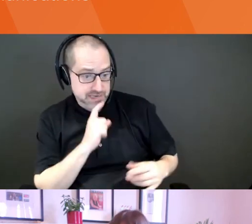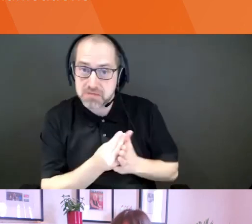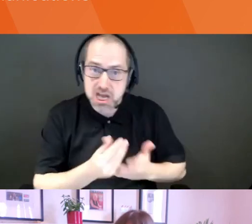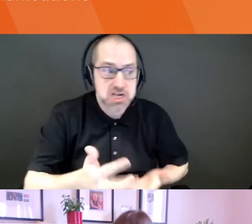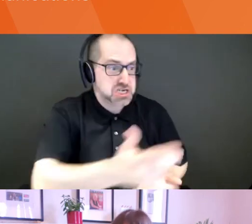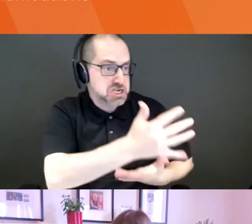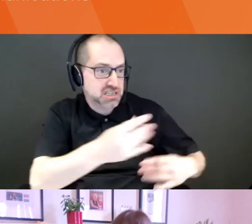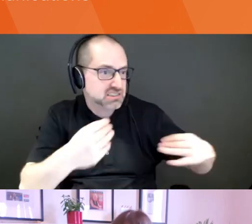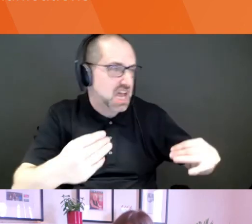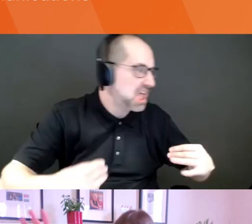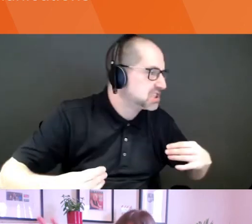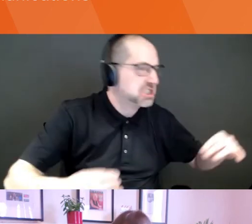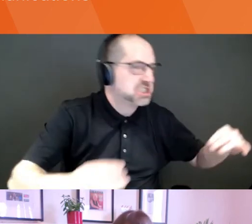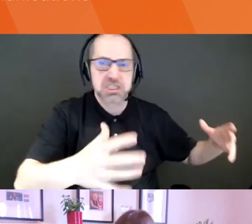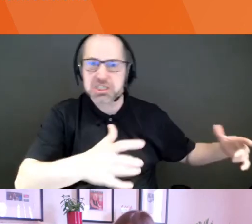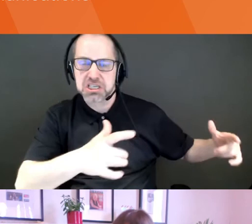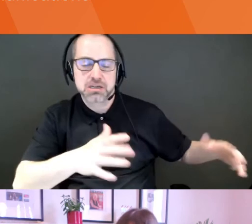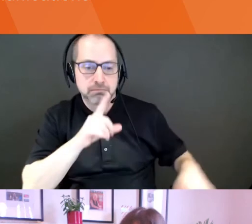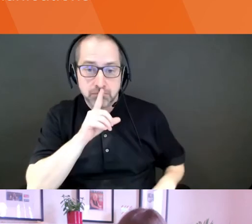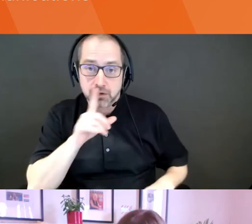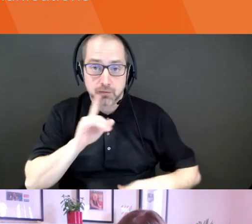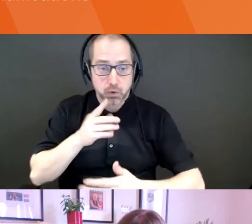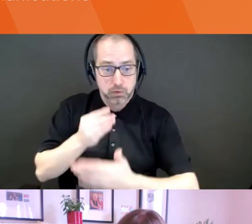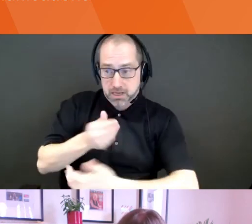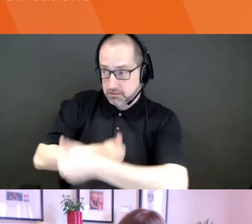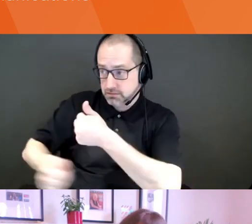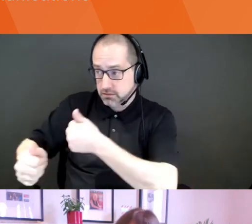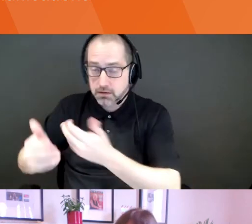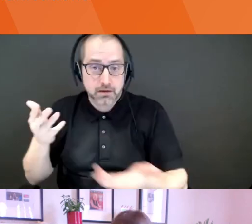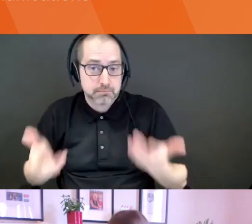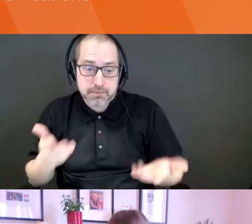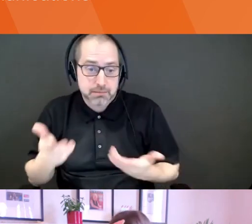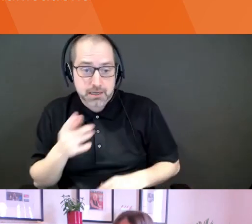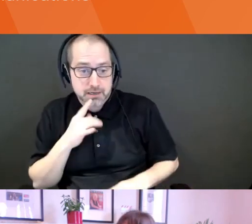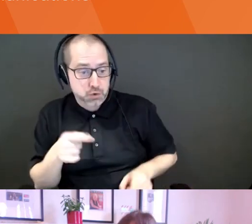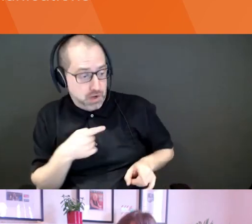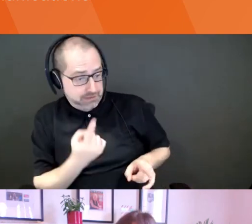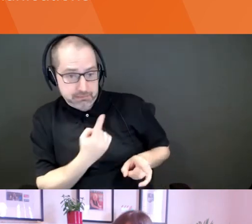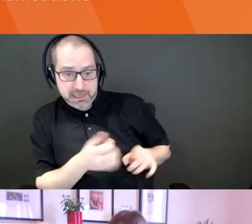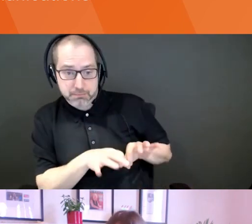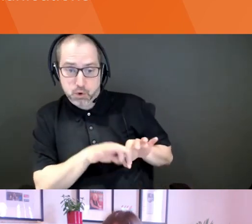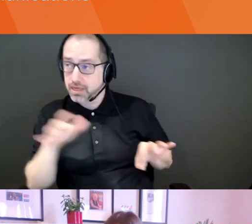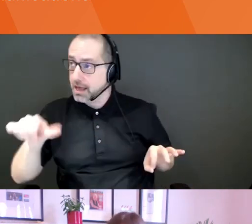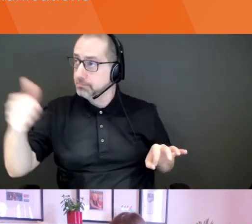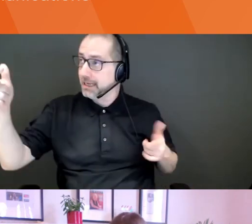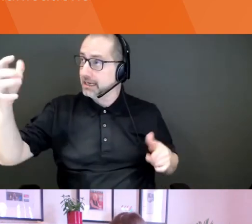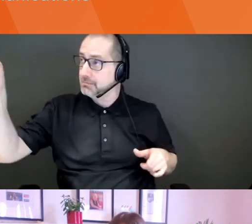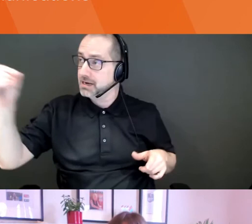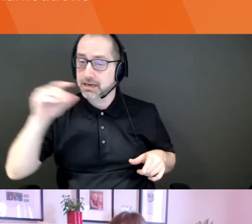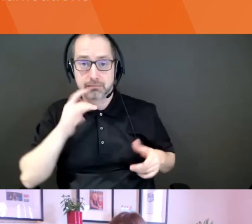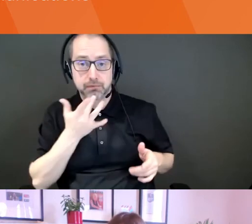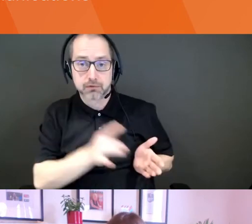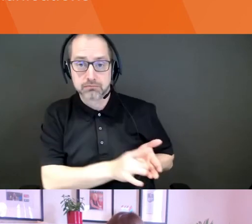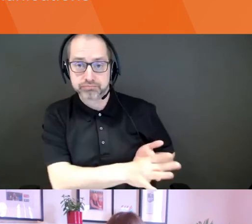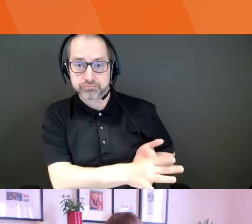you have valued within your company and what that other company, maybe they just want to get you out of the way. Maybe they think, you know, so there's no, there, there's